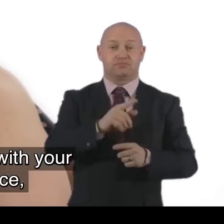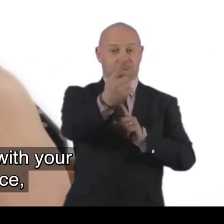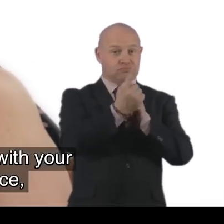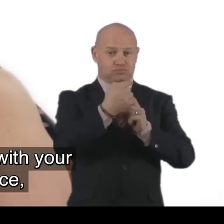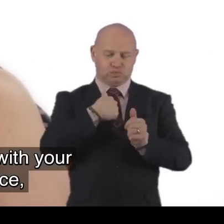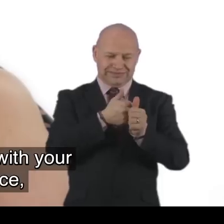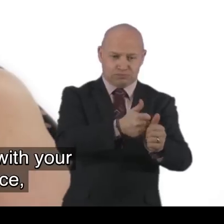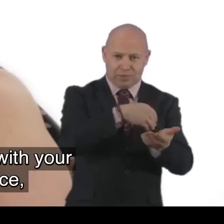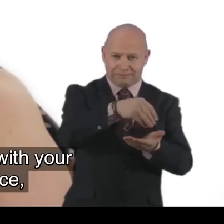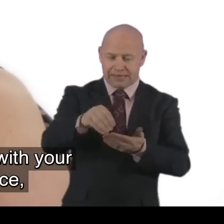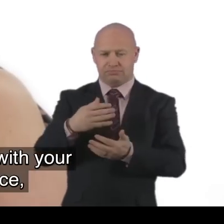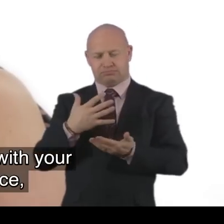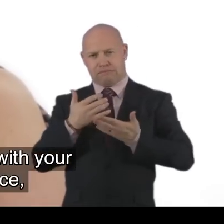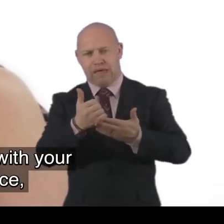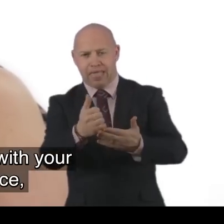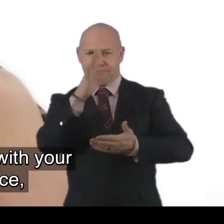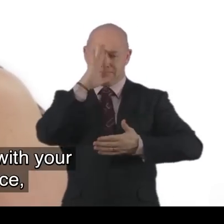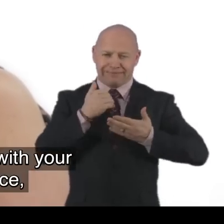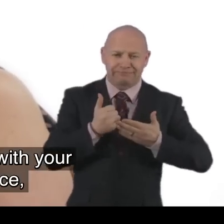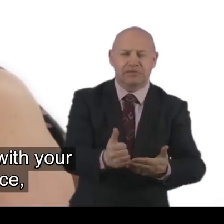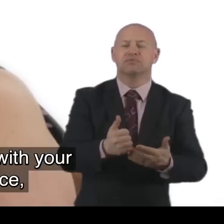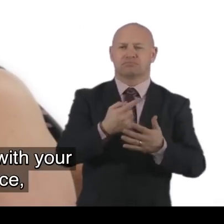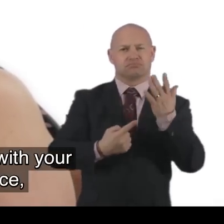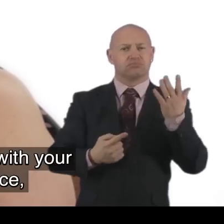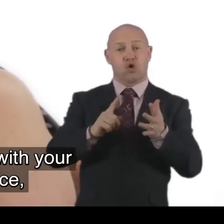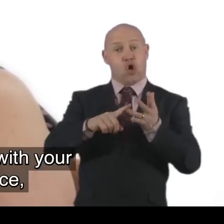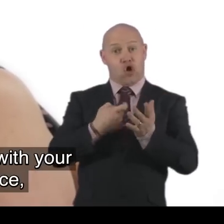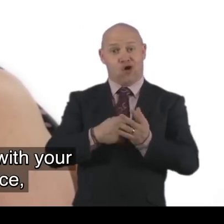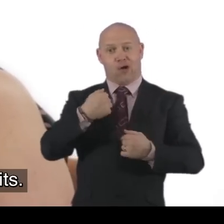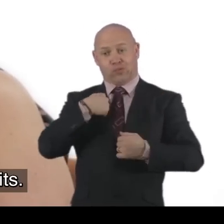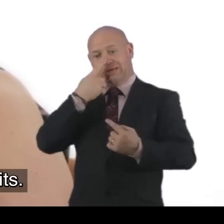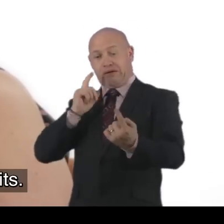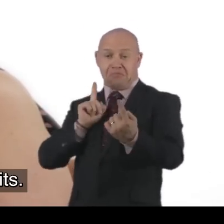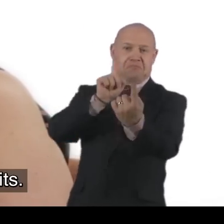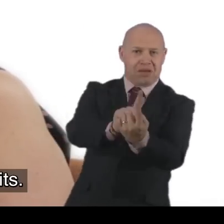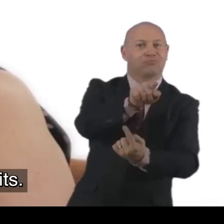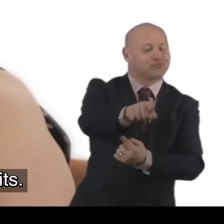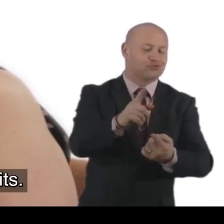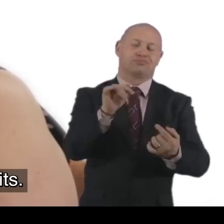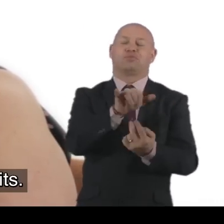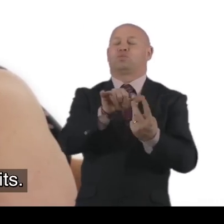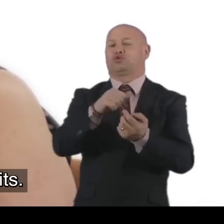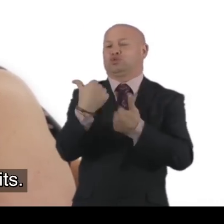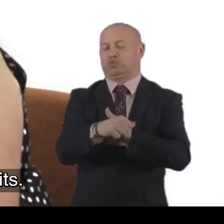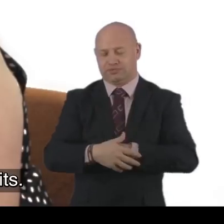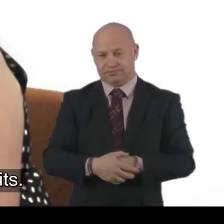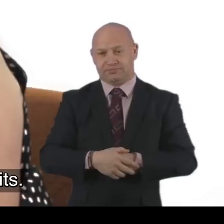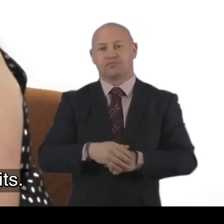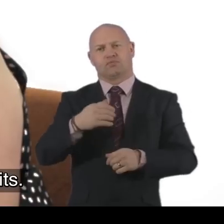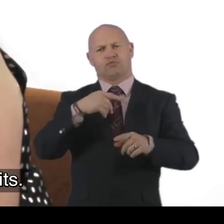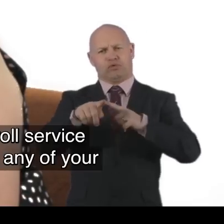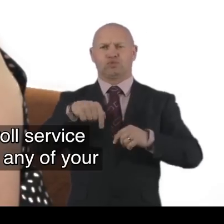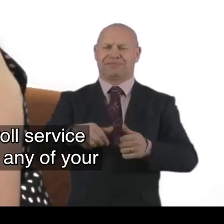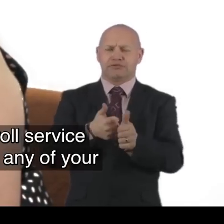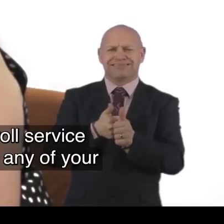to us. And we will support you with your payments. And give you help and advice. Or we can come to you. Whichever suits. We pride